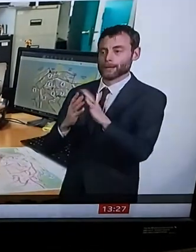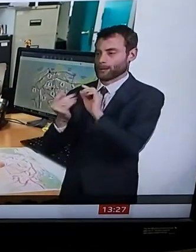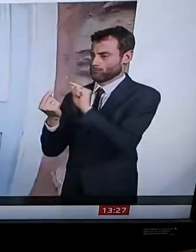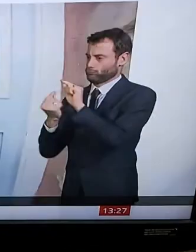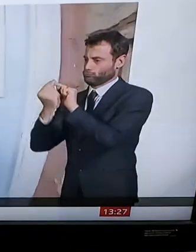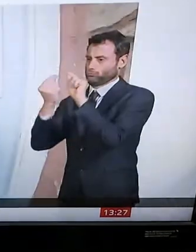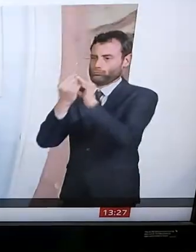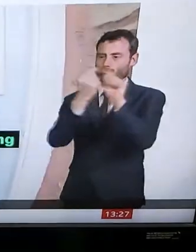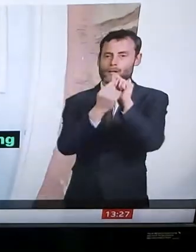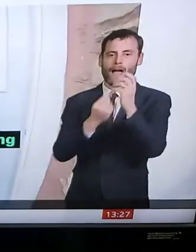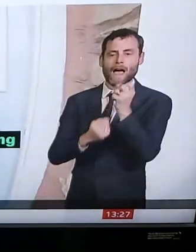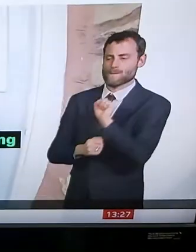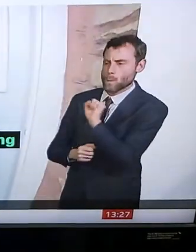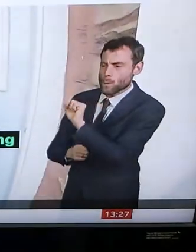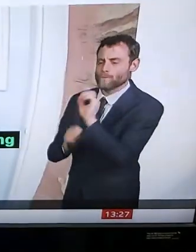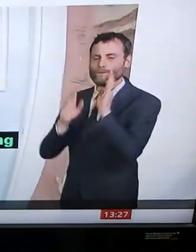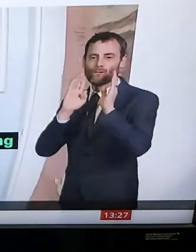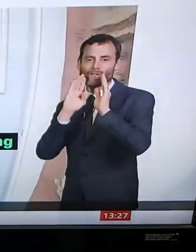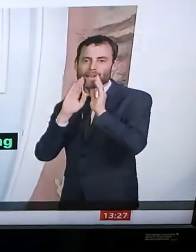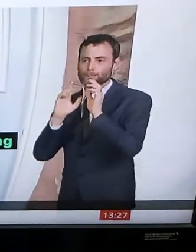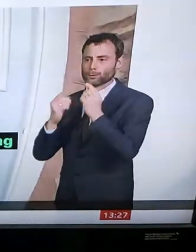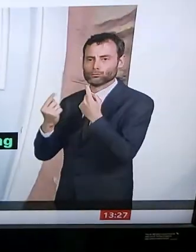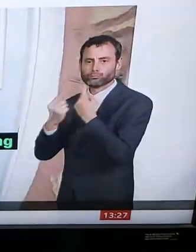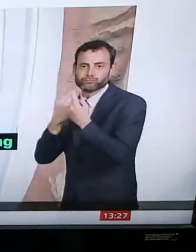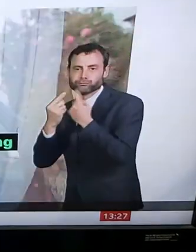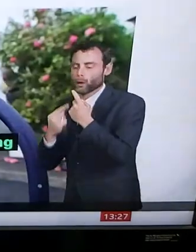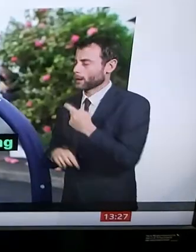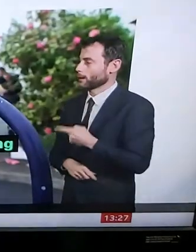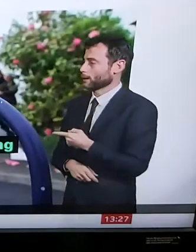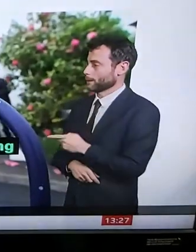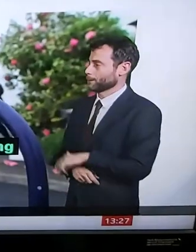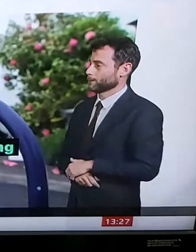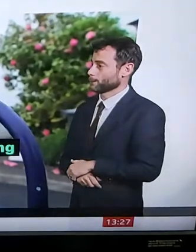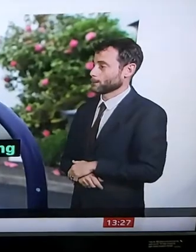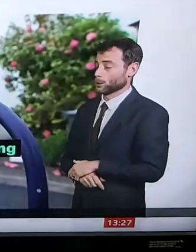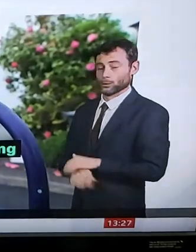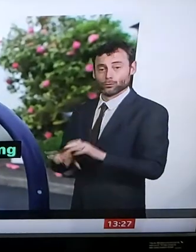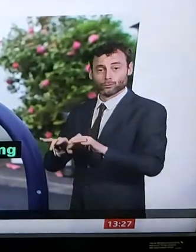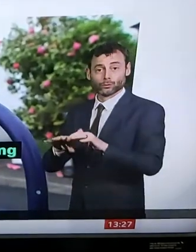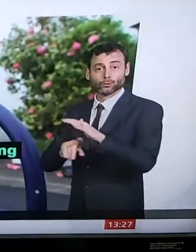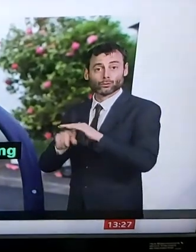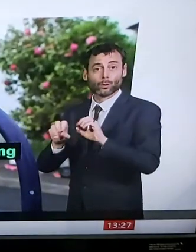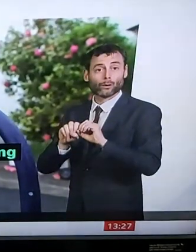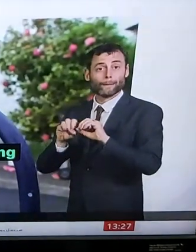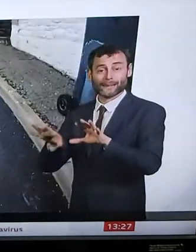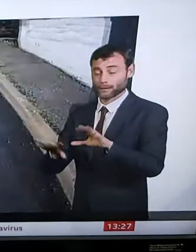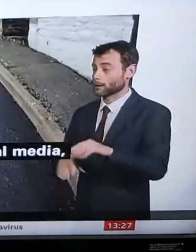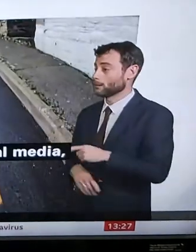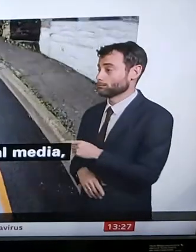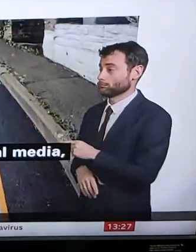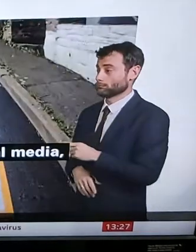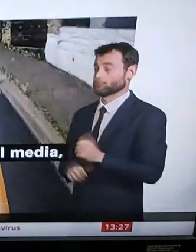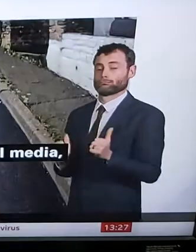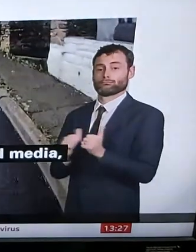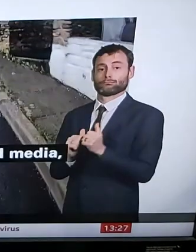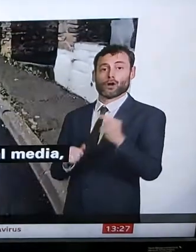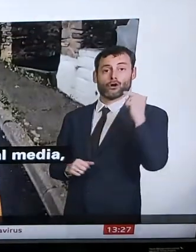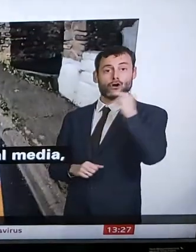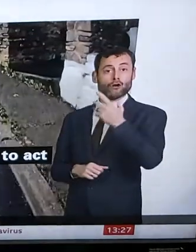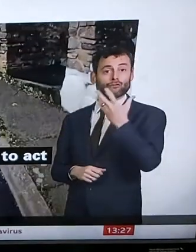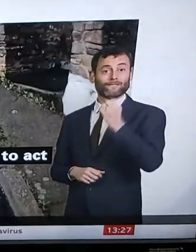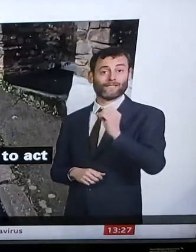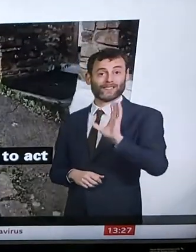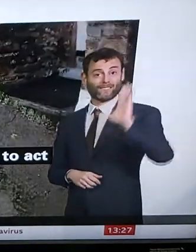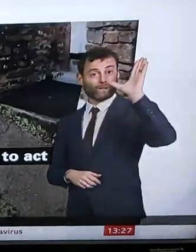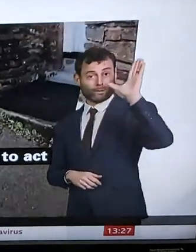through Facebook. After a shout-out on social media, 150 people came forward to act as street